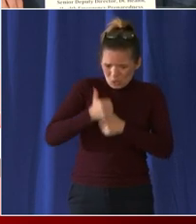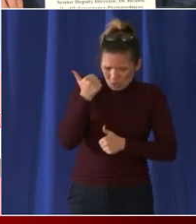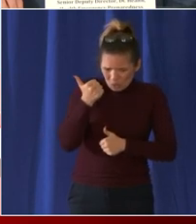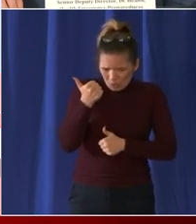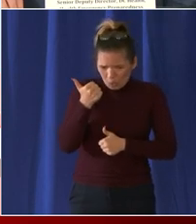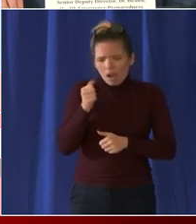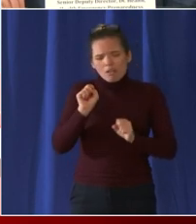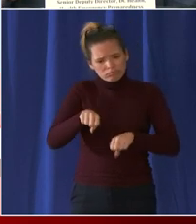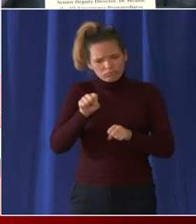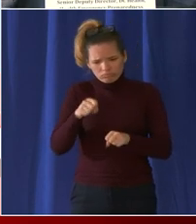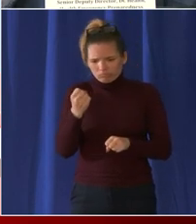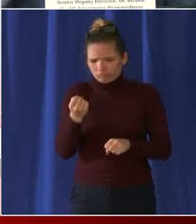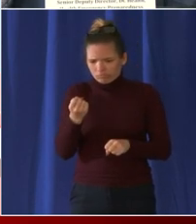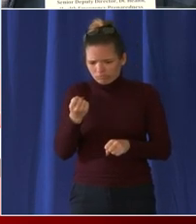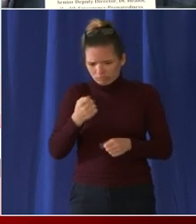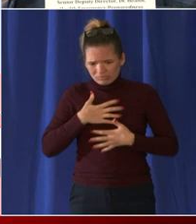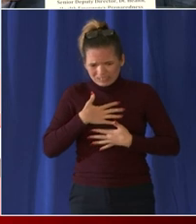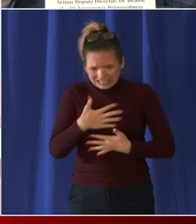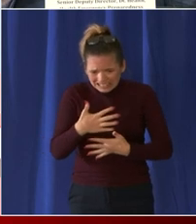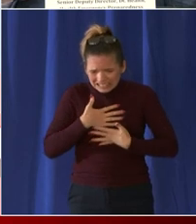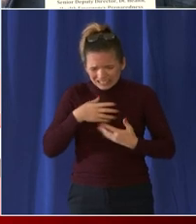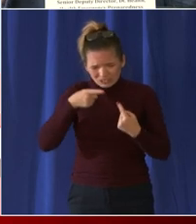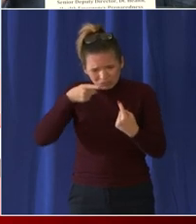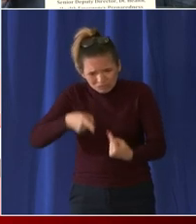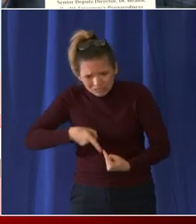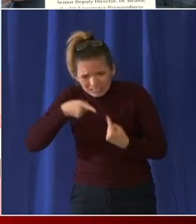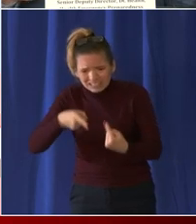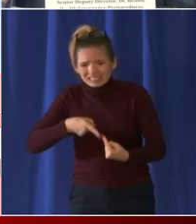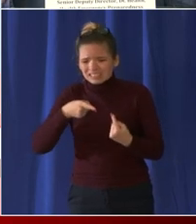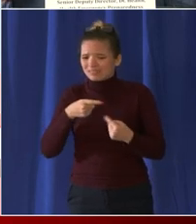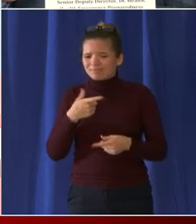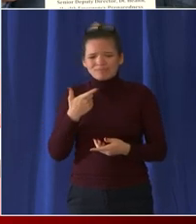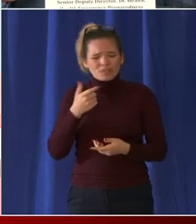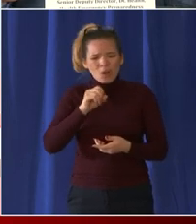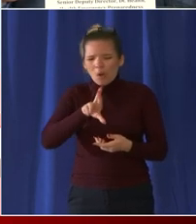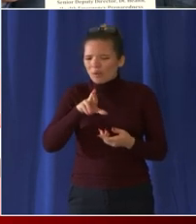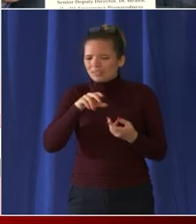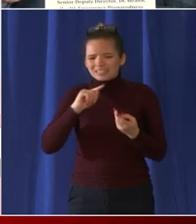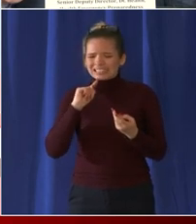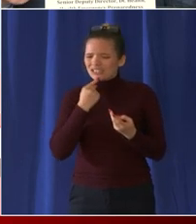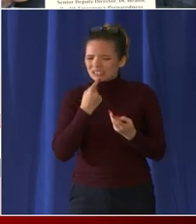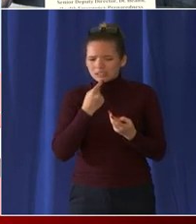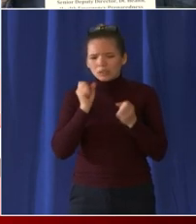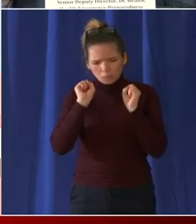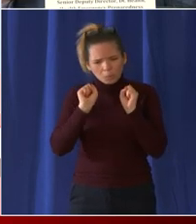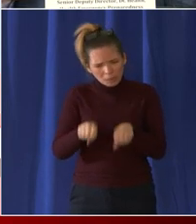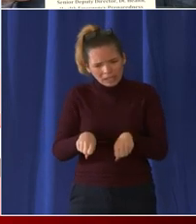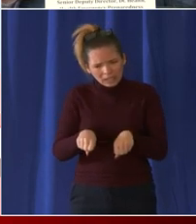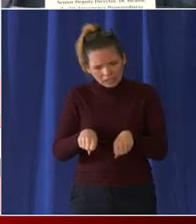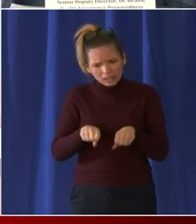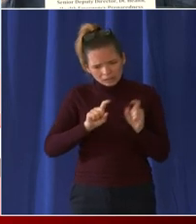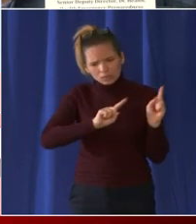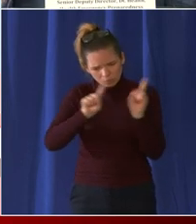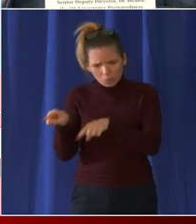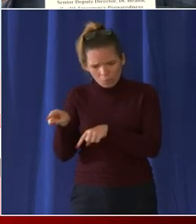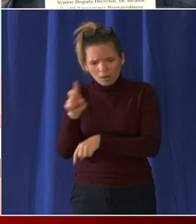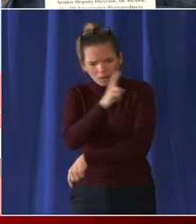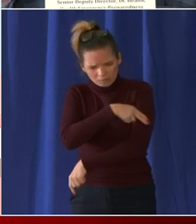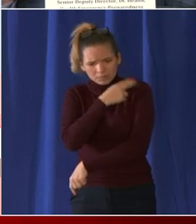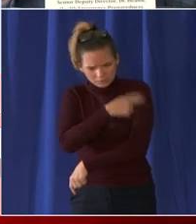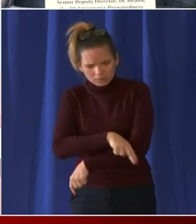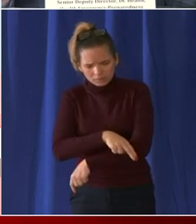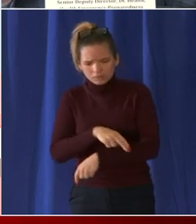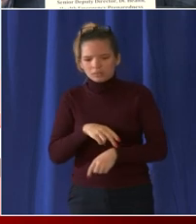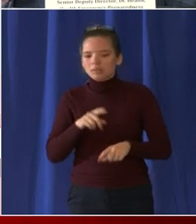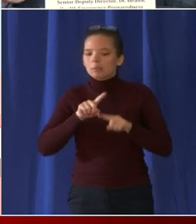pressure in your chest anything that might be indicative of some sort of emergency we certainly want you to go to the hospital but otherwise simply having